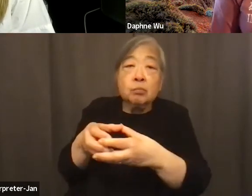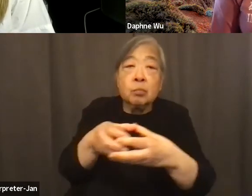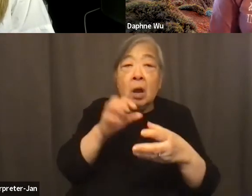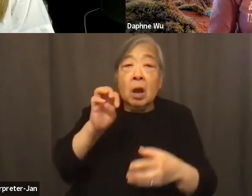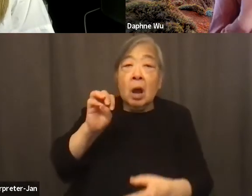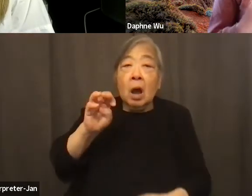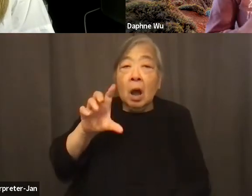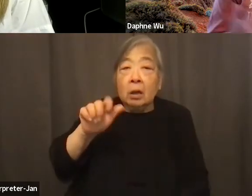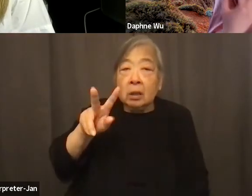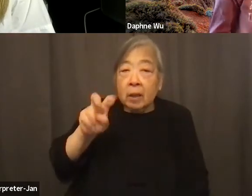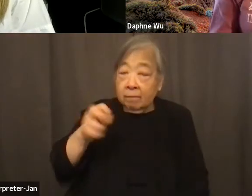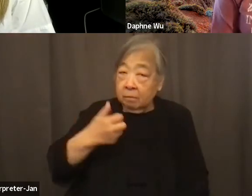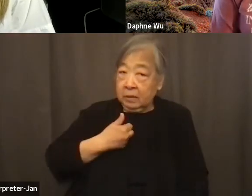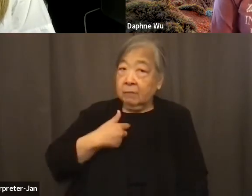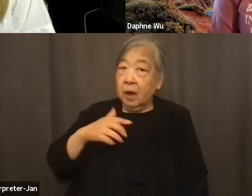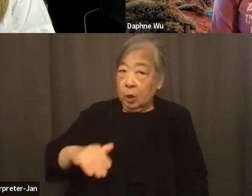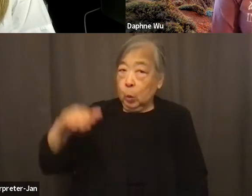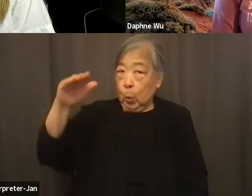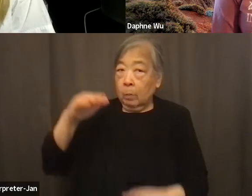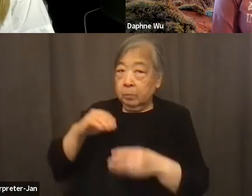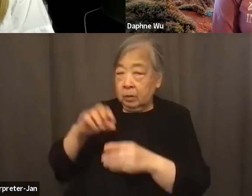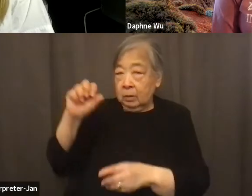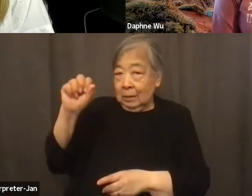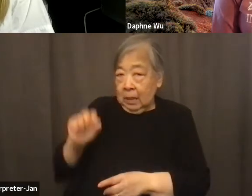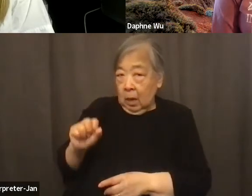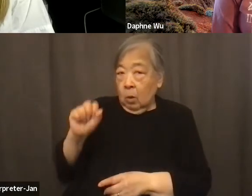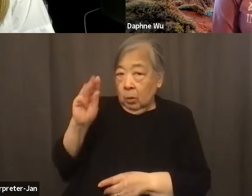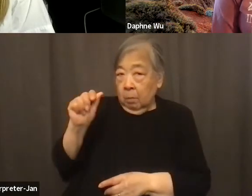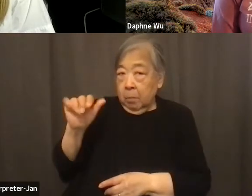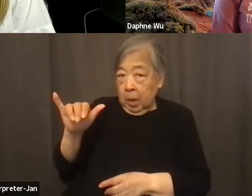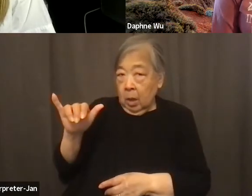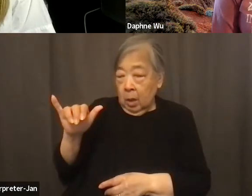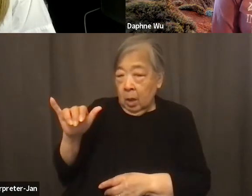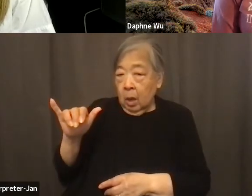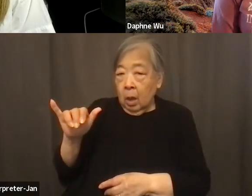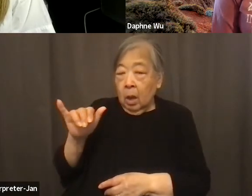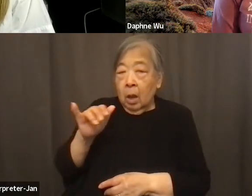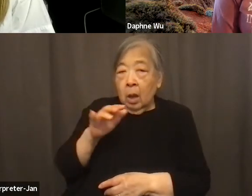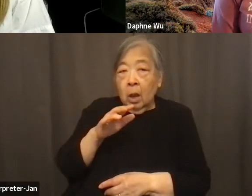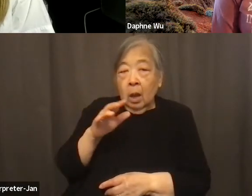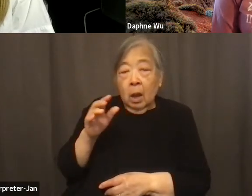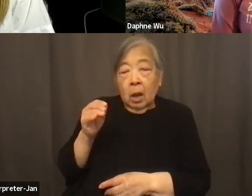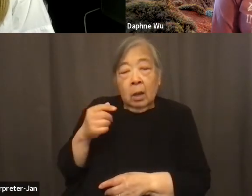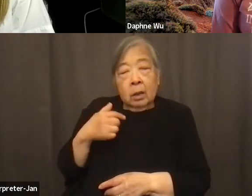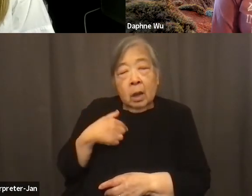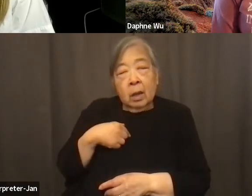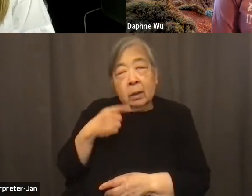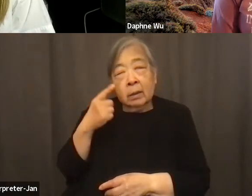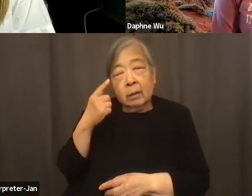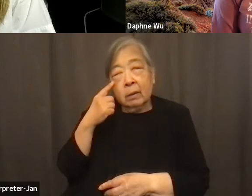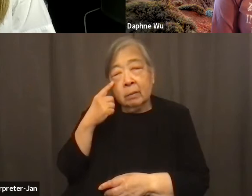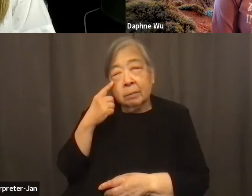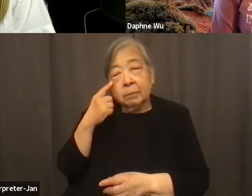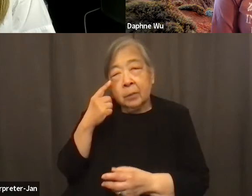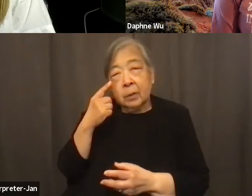the Bay Area. I, myself, grew up in South Bay, and I think, you know, in terms